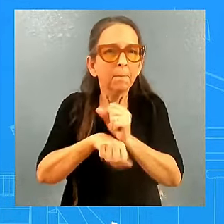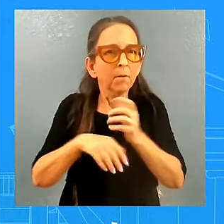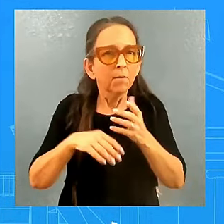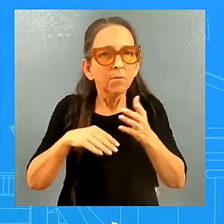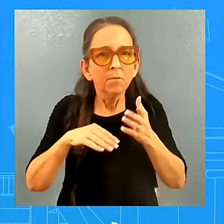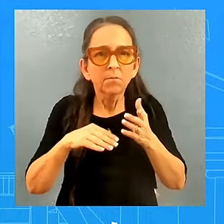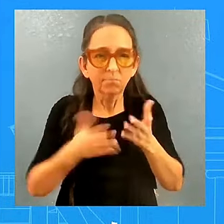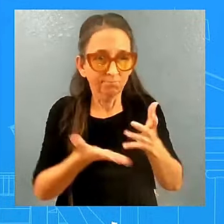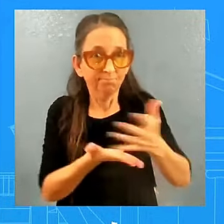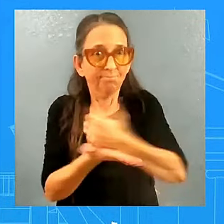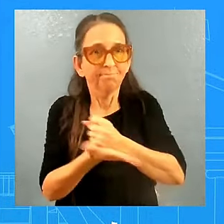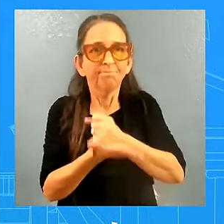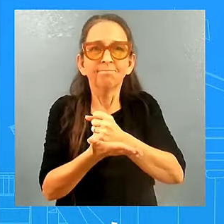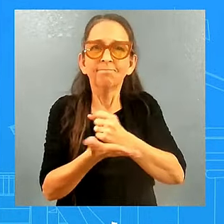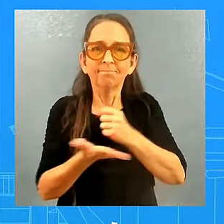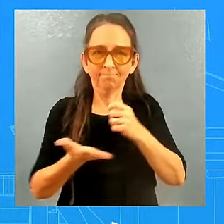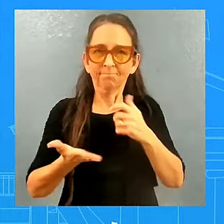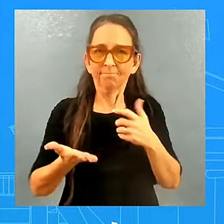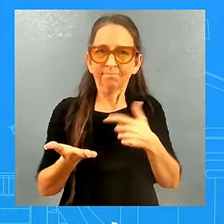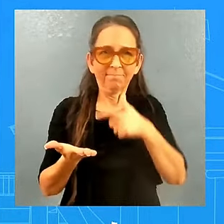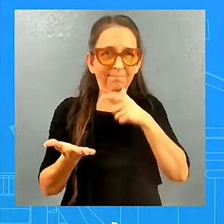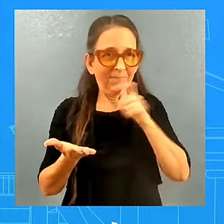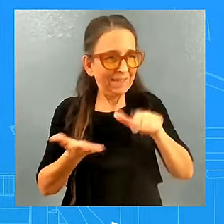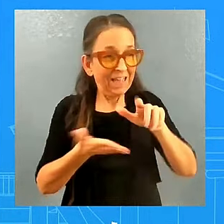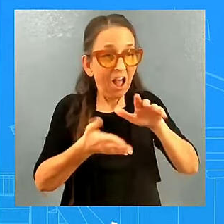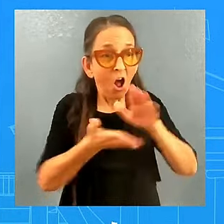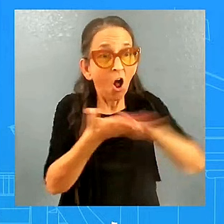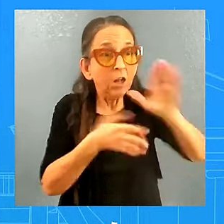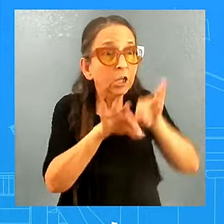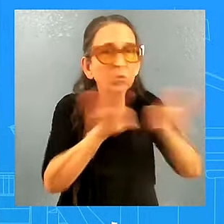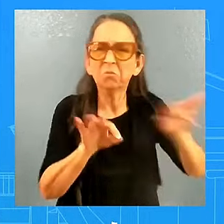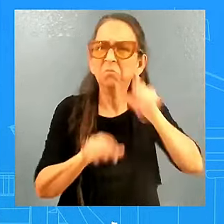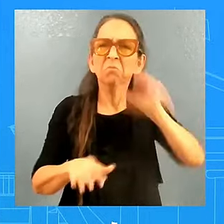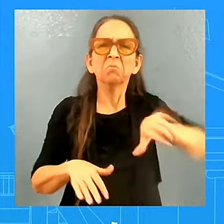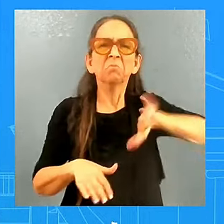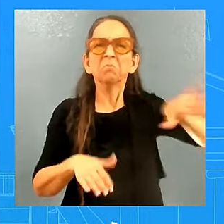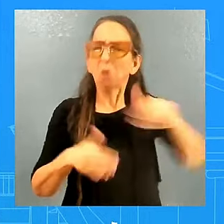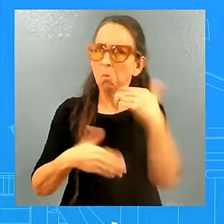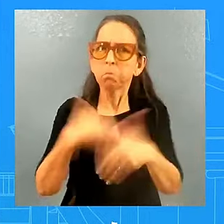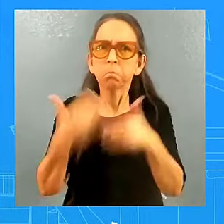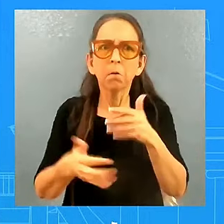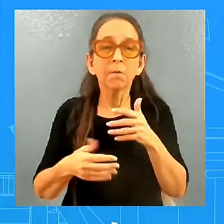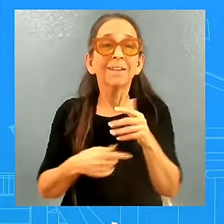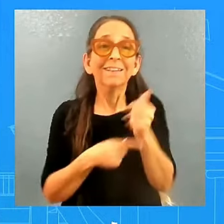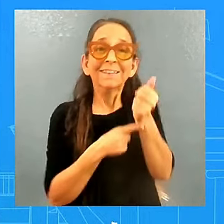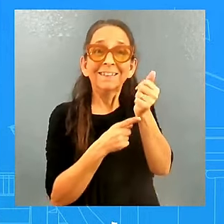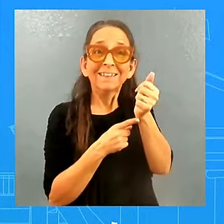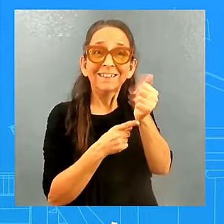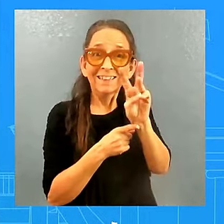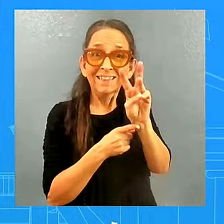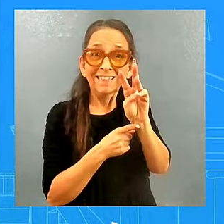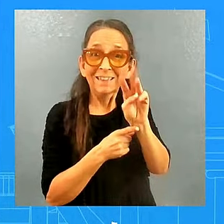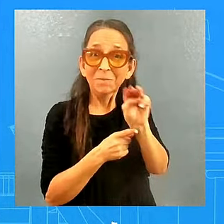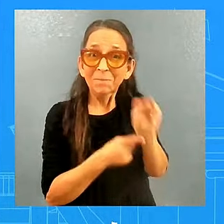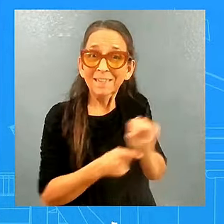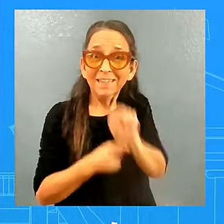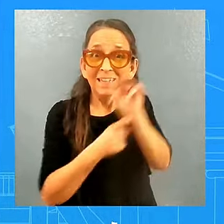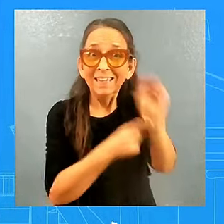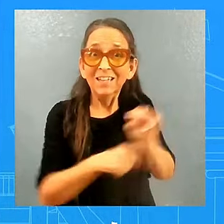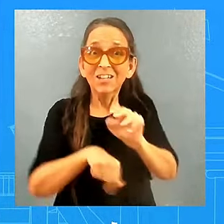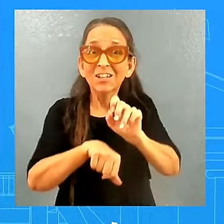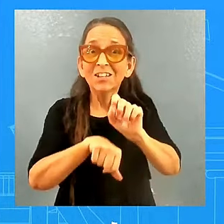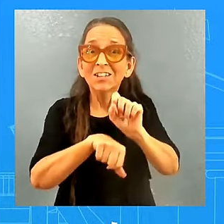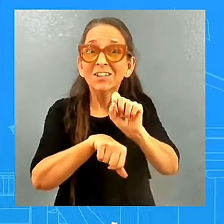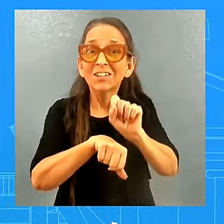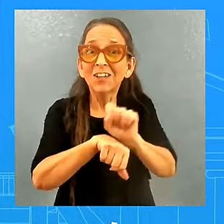have a college education. And the president created 16 million jobs in the past more than three plus years. And it is